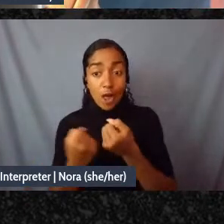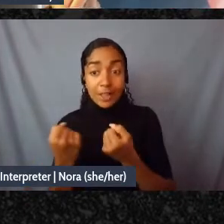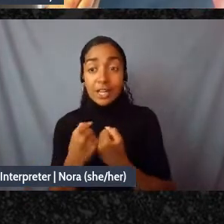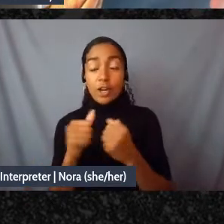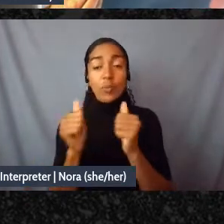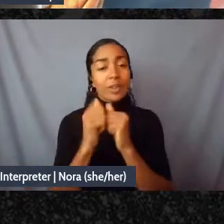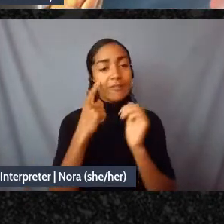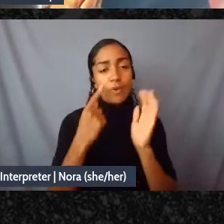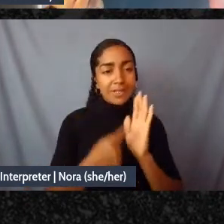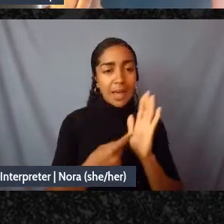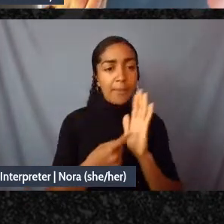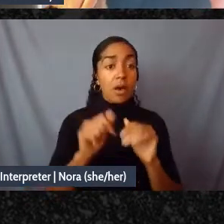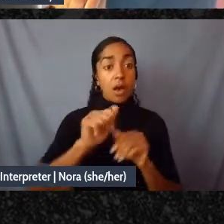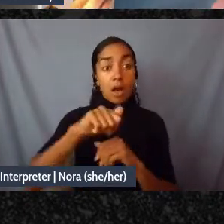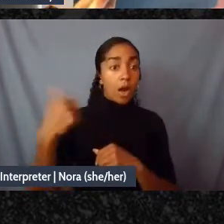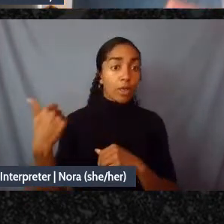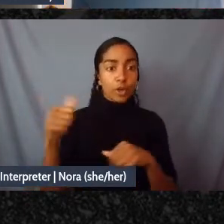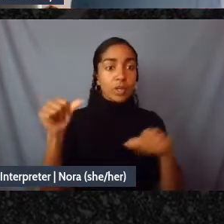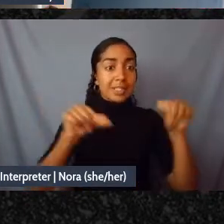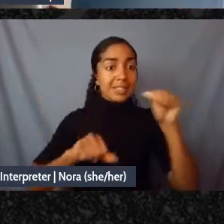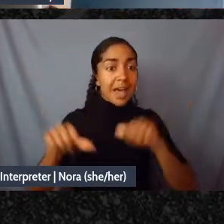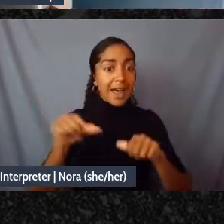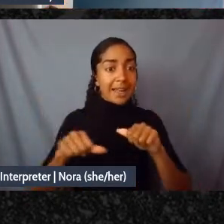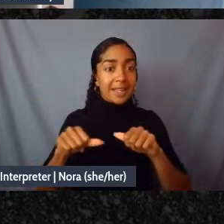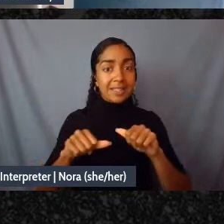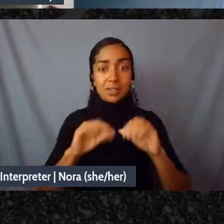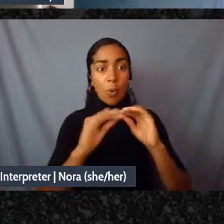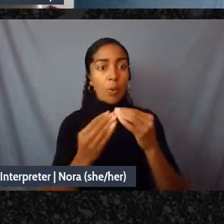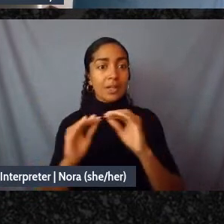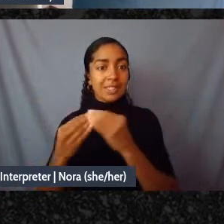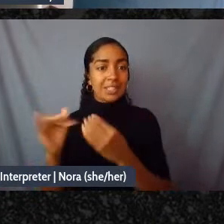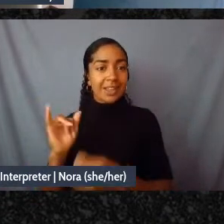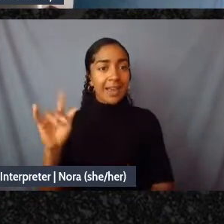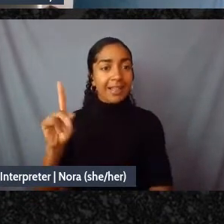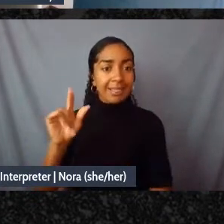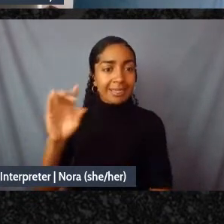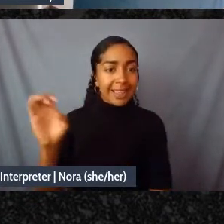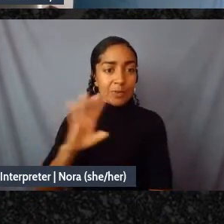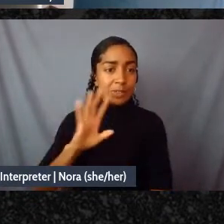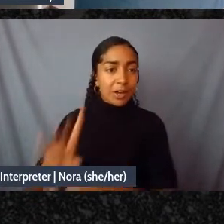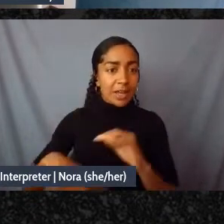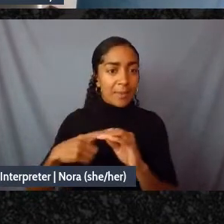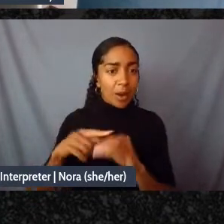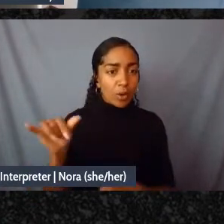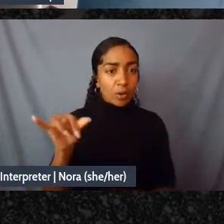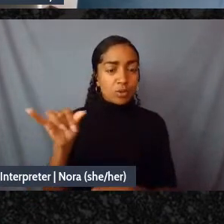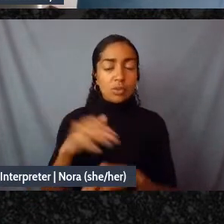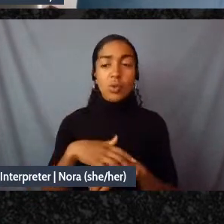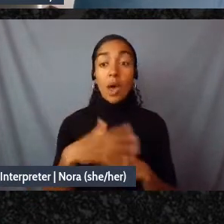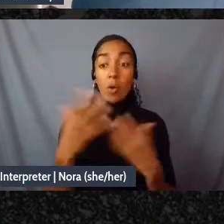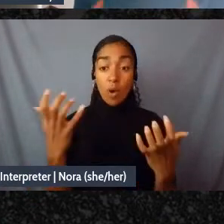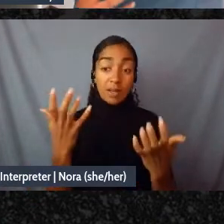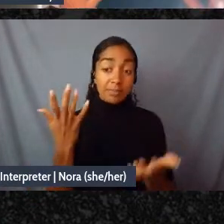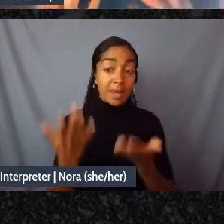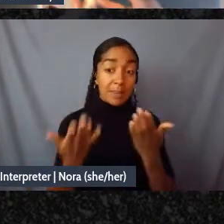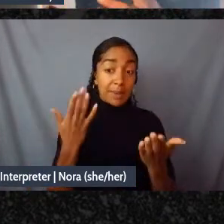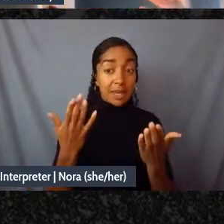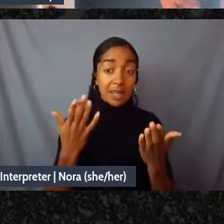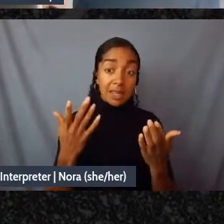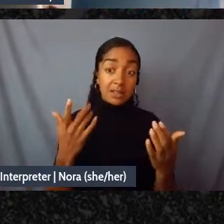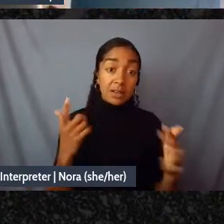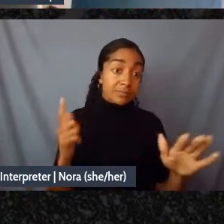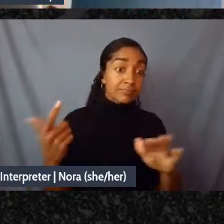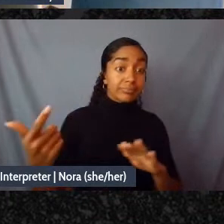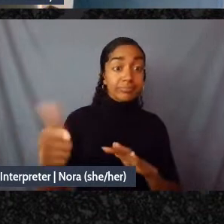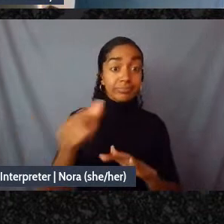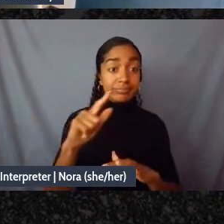other science regimes that was talking about as well and so I wonder if maybe a round of questions